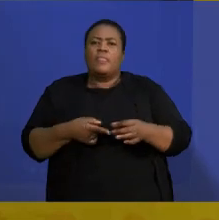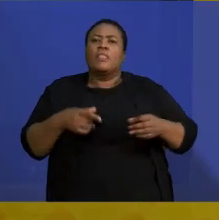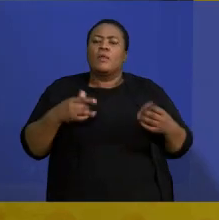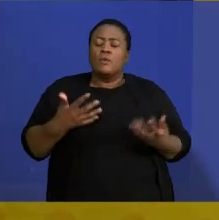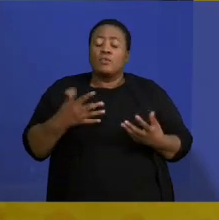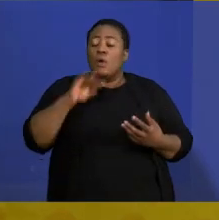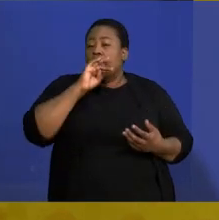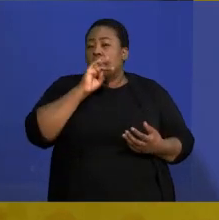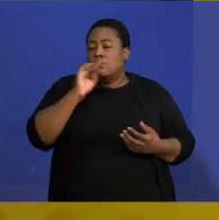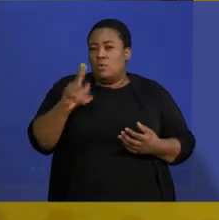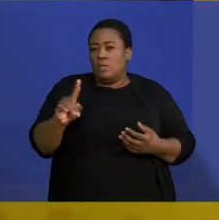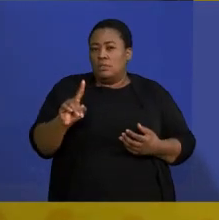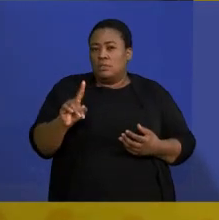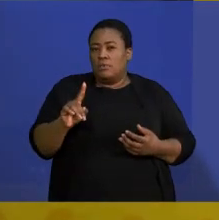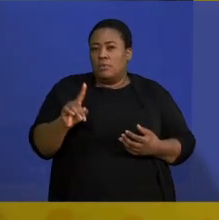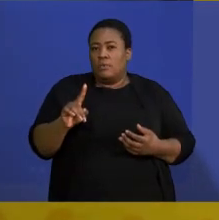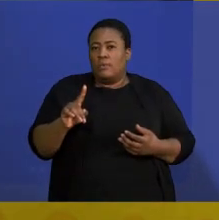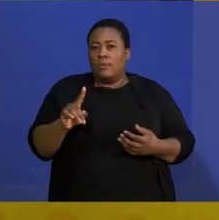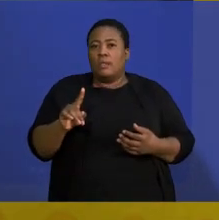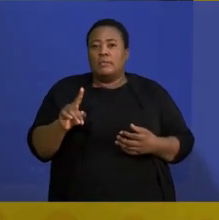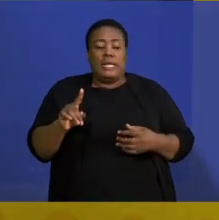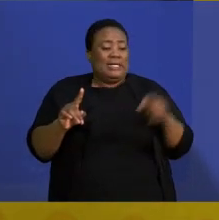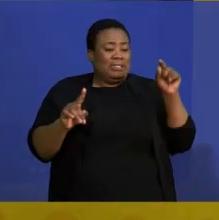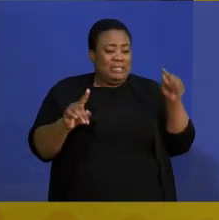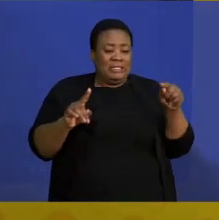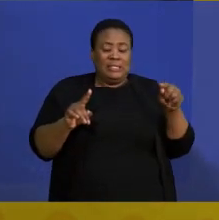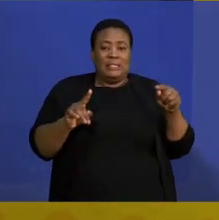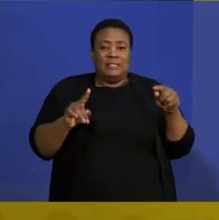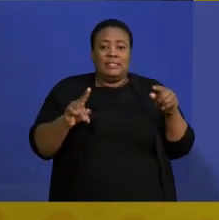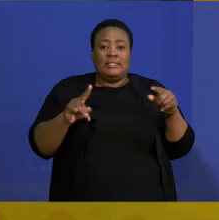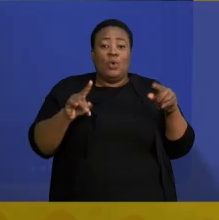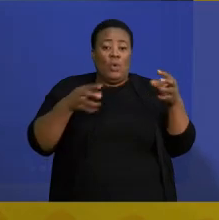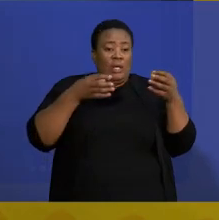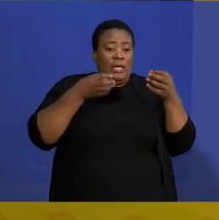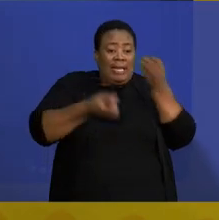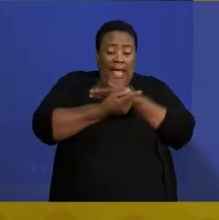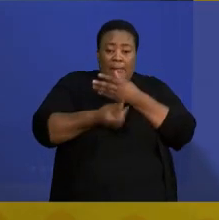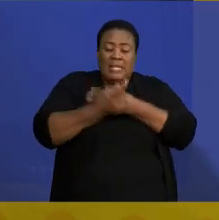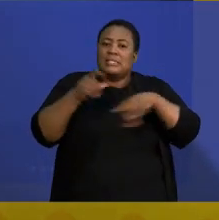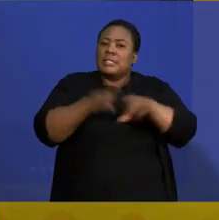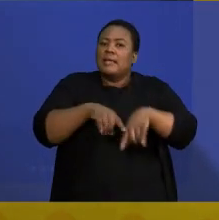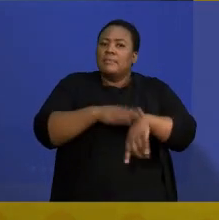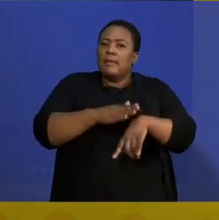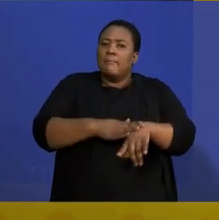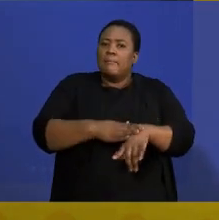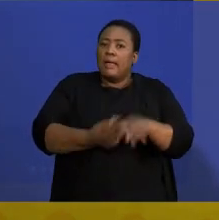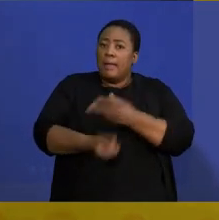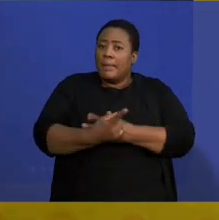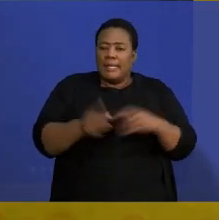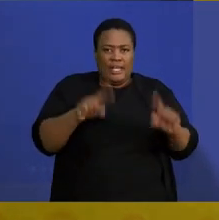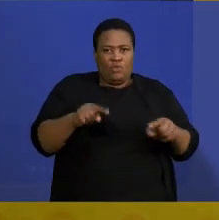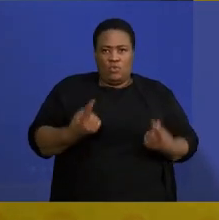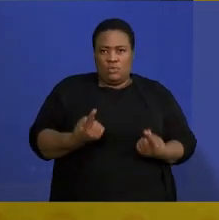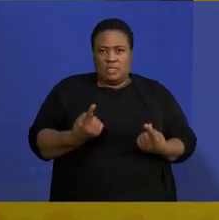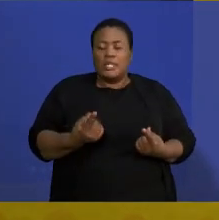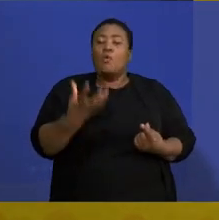is the intersection of the two events does not exist. It's actually equal to zero. And there is a formula